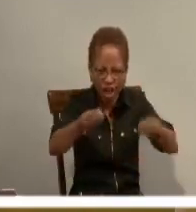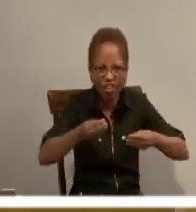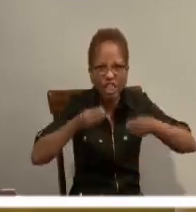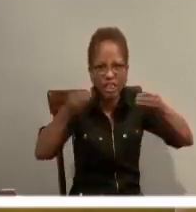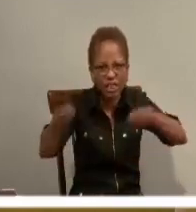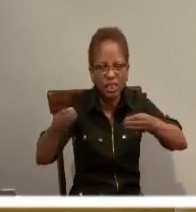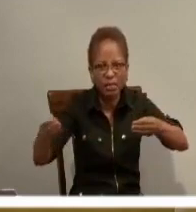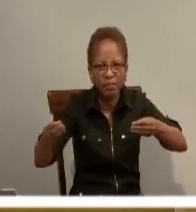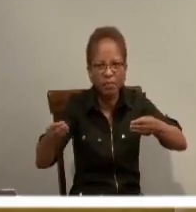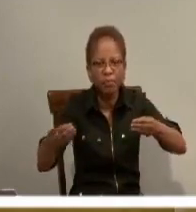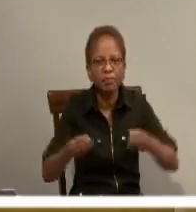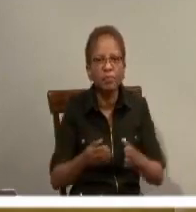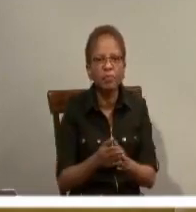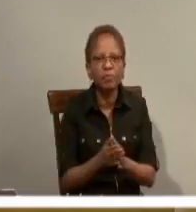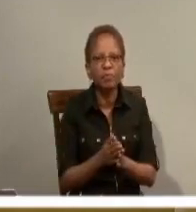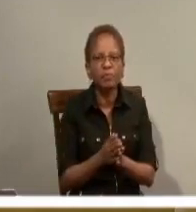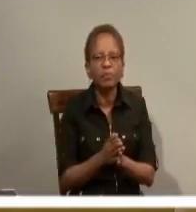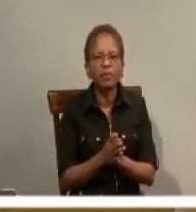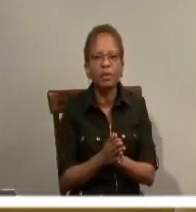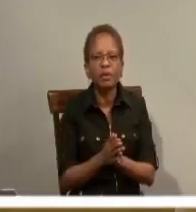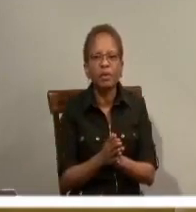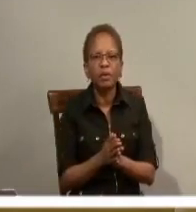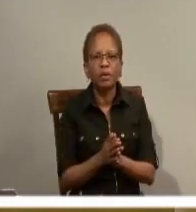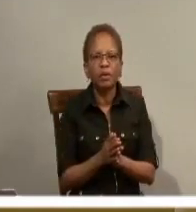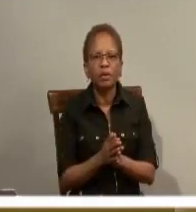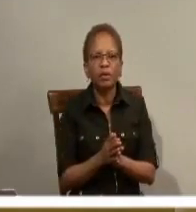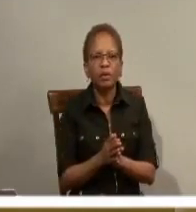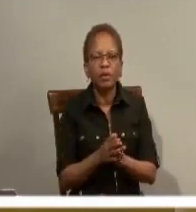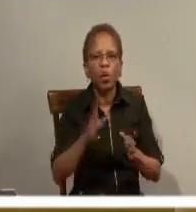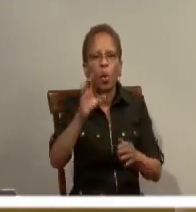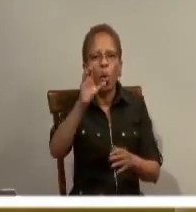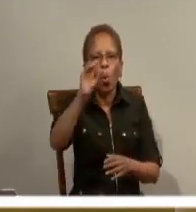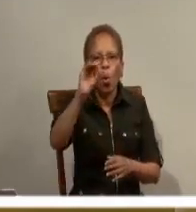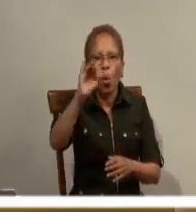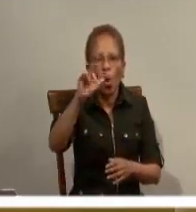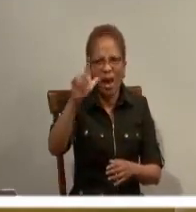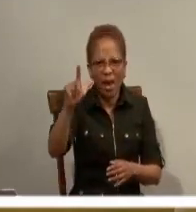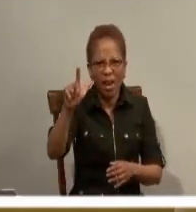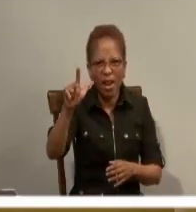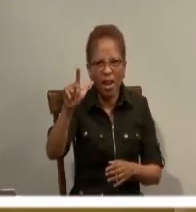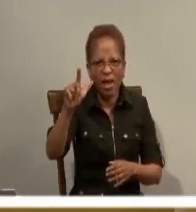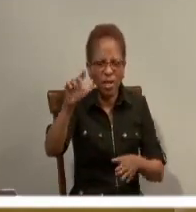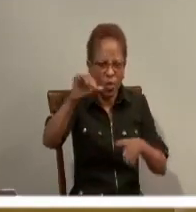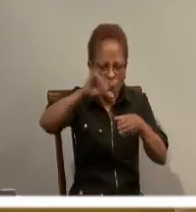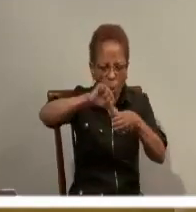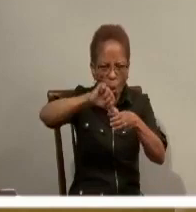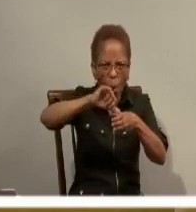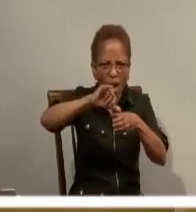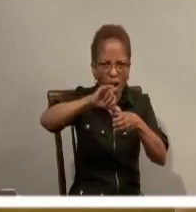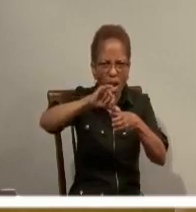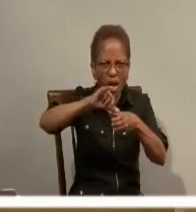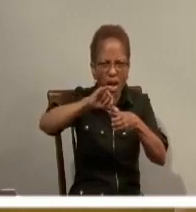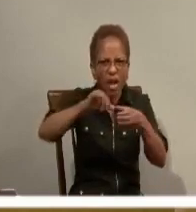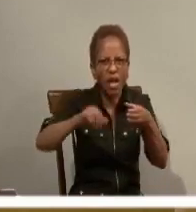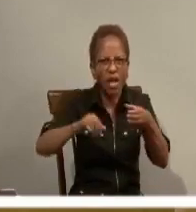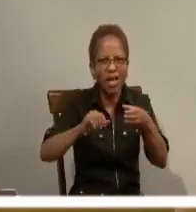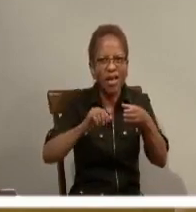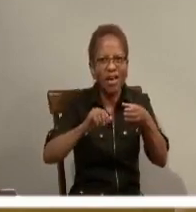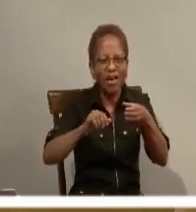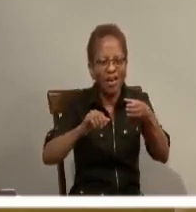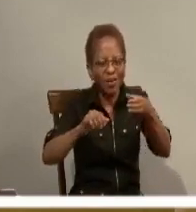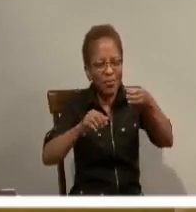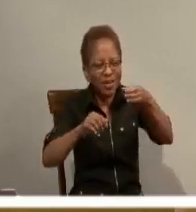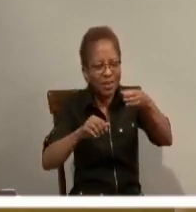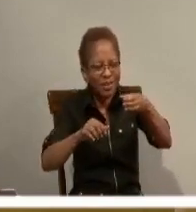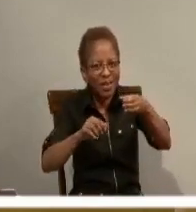charity and the faith is what is the oil that allows the lamp to burn and the light to shine.